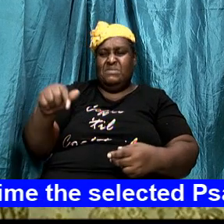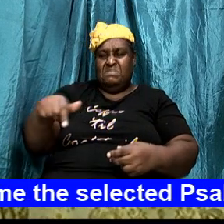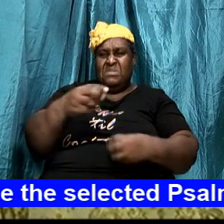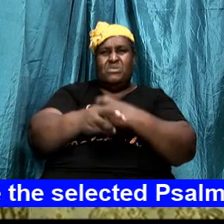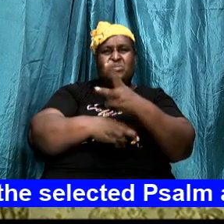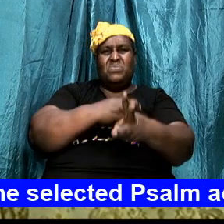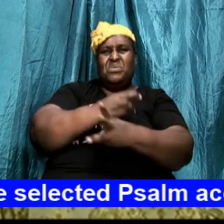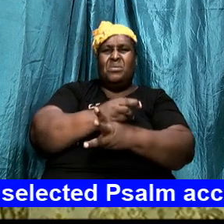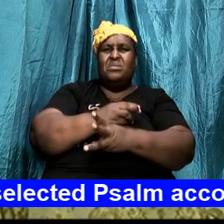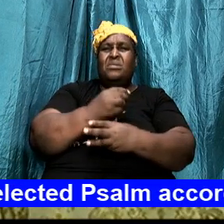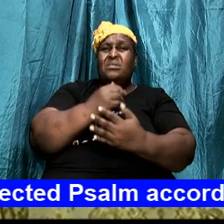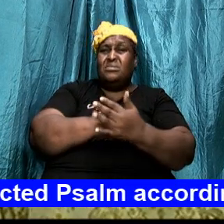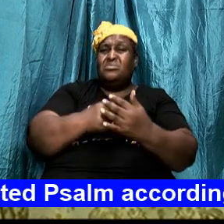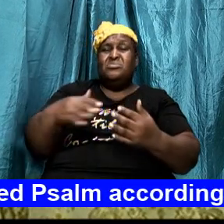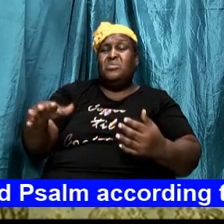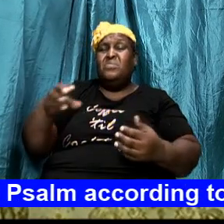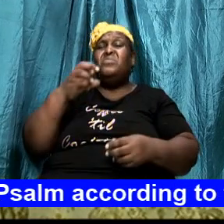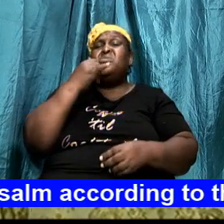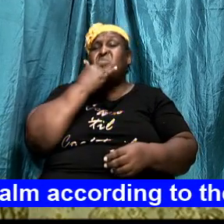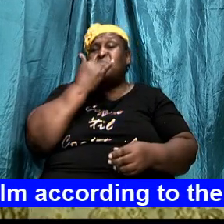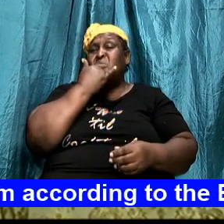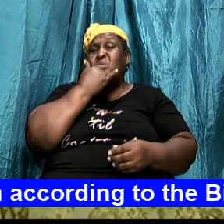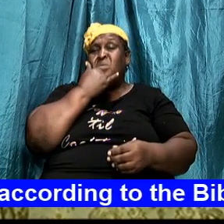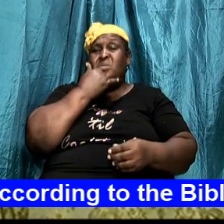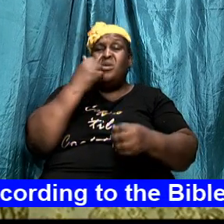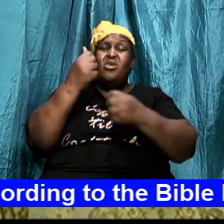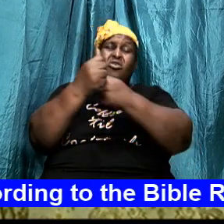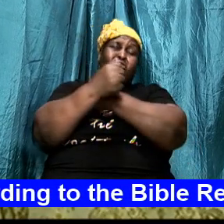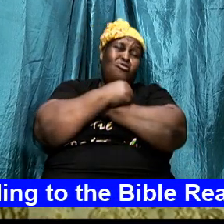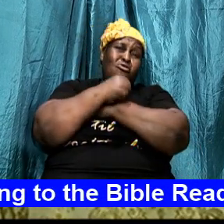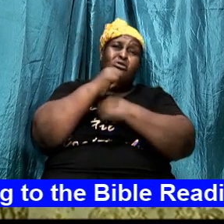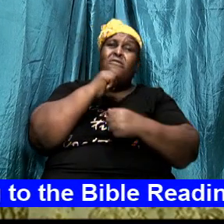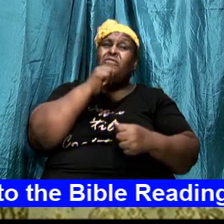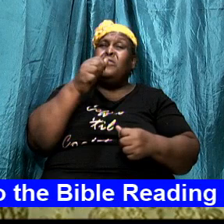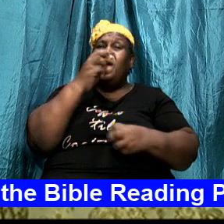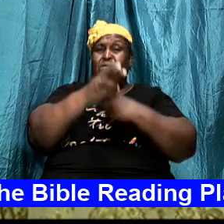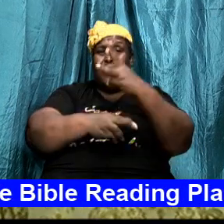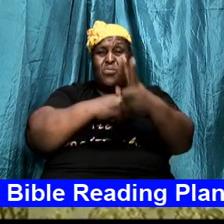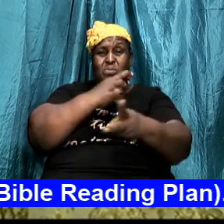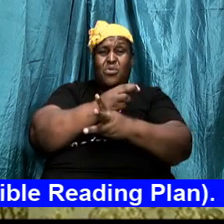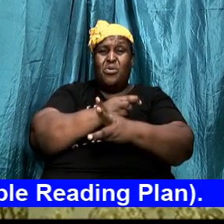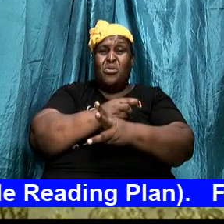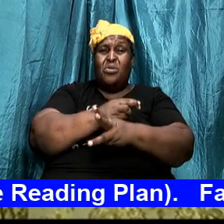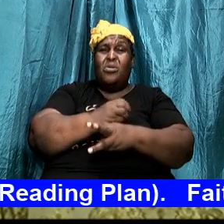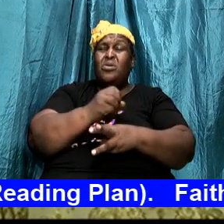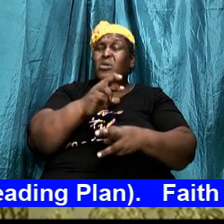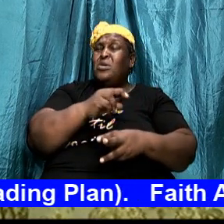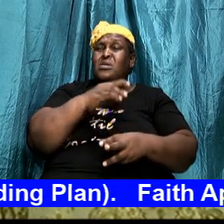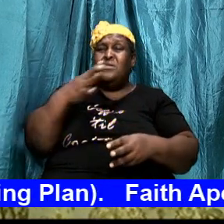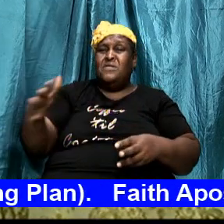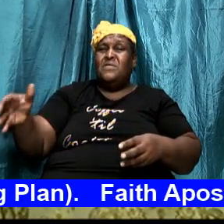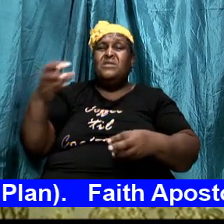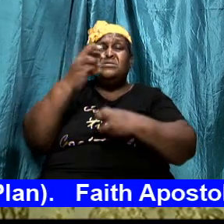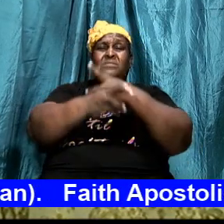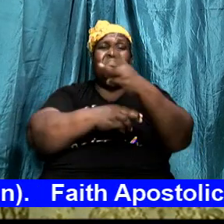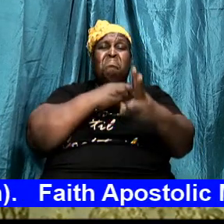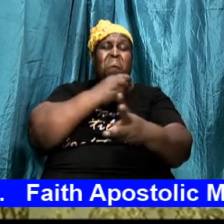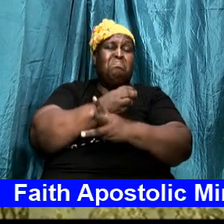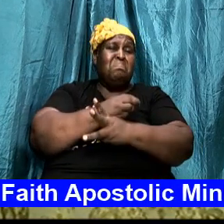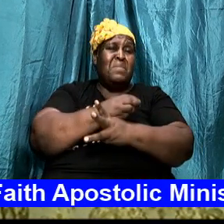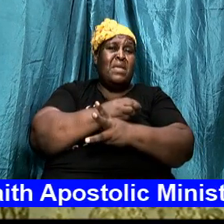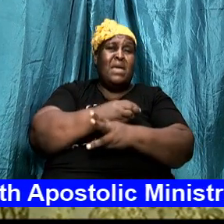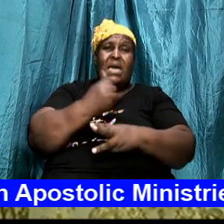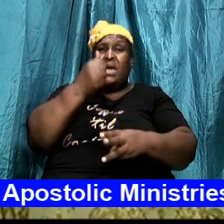something is wrong love not the world the Bible said neither the things of the world any man love